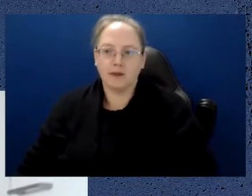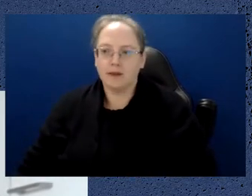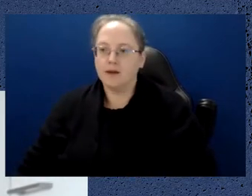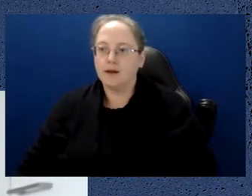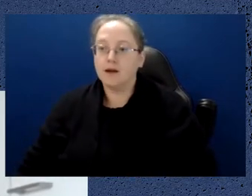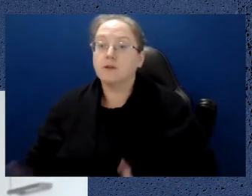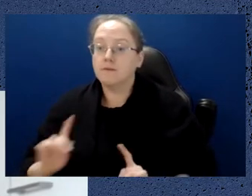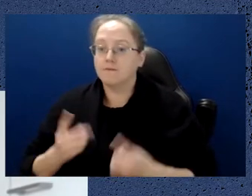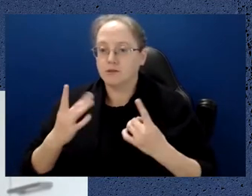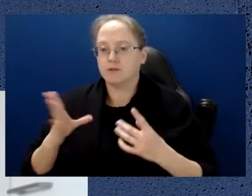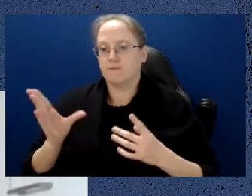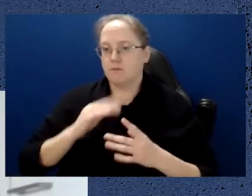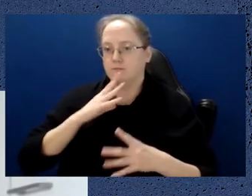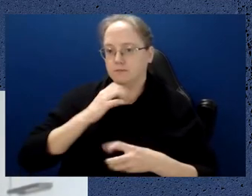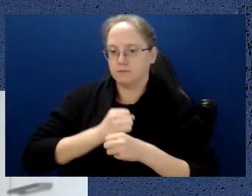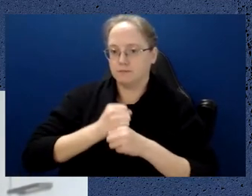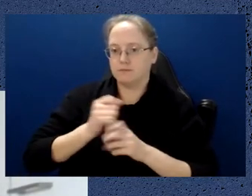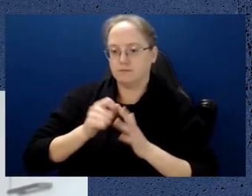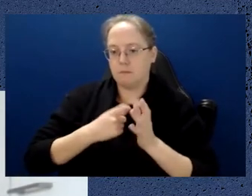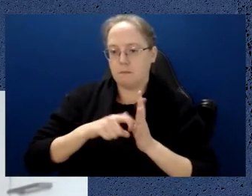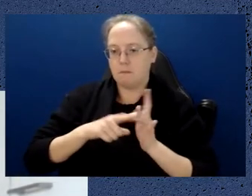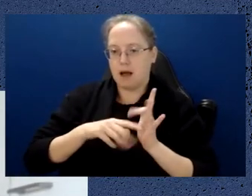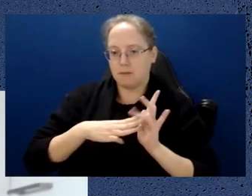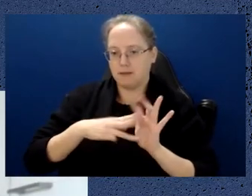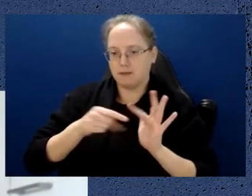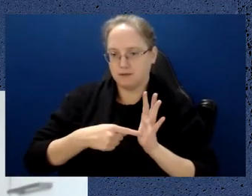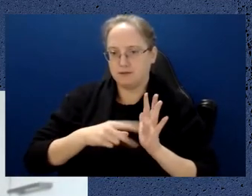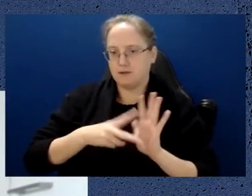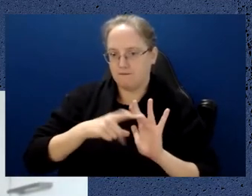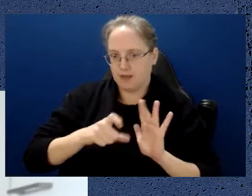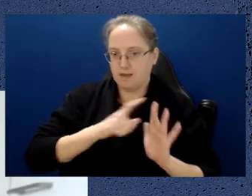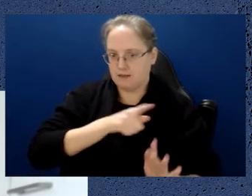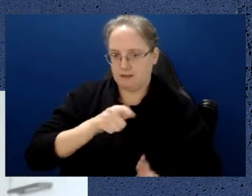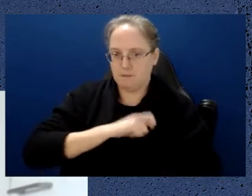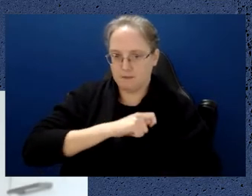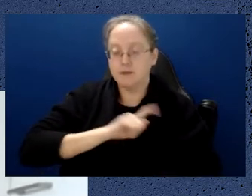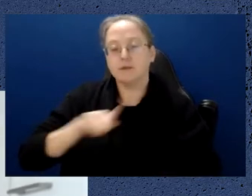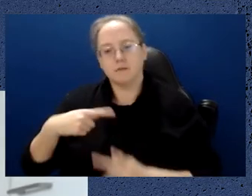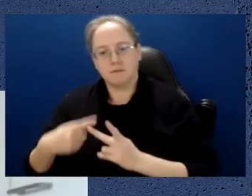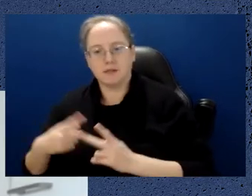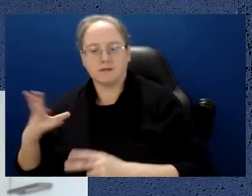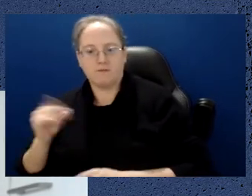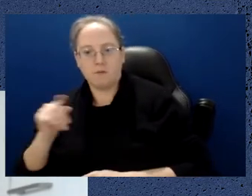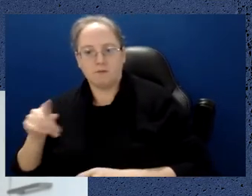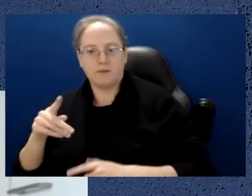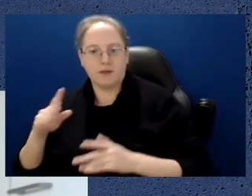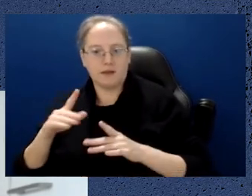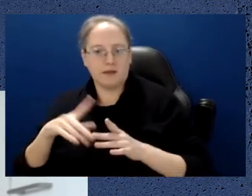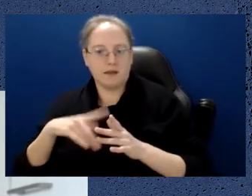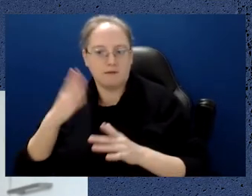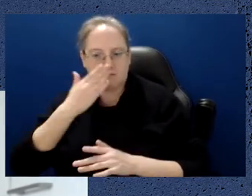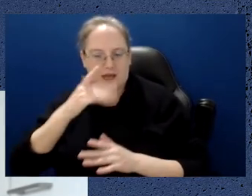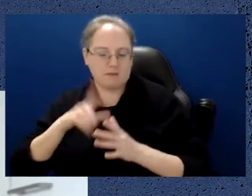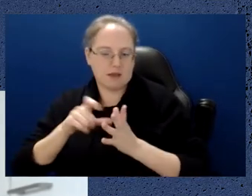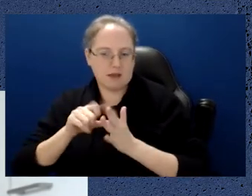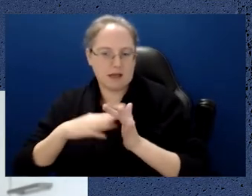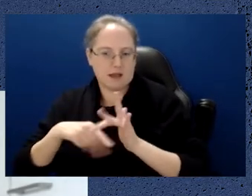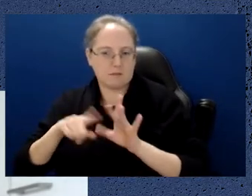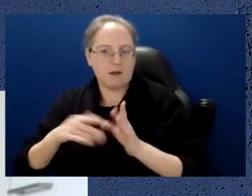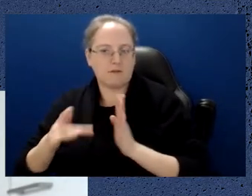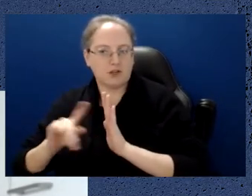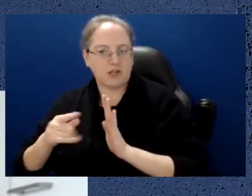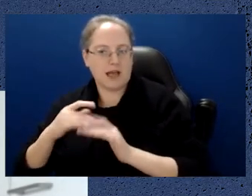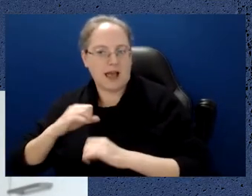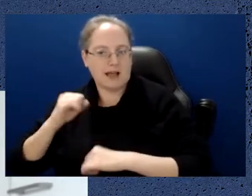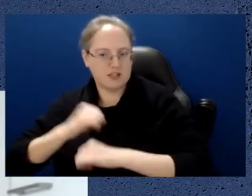of the Parliament of Victoria and its members, and also on behalf of the Academy of Technology and Engineering, just want to acknowledge the traditional